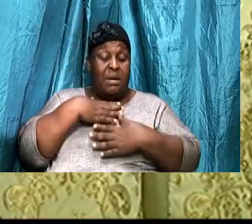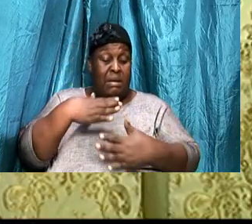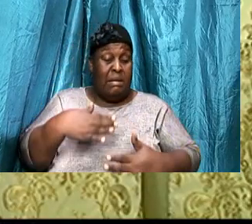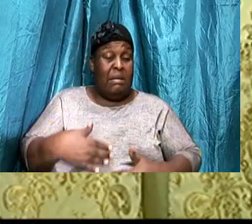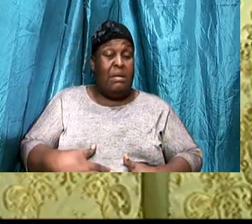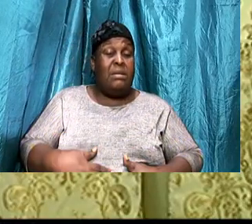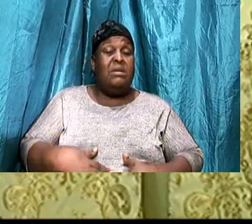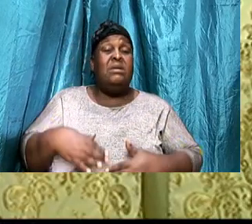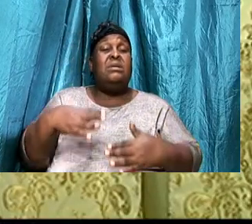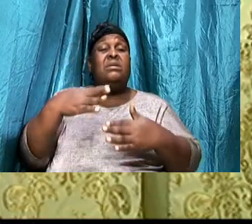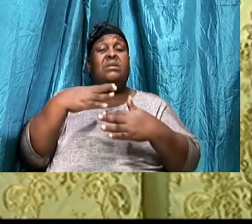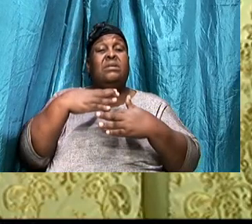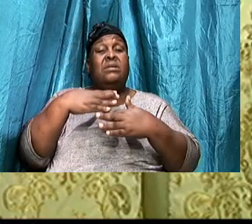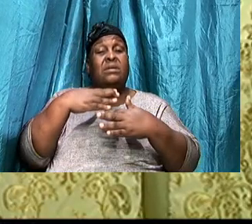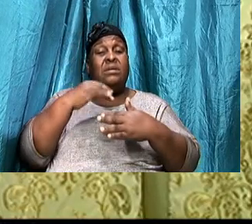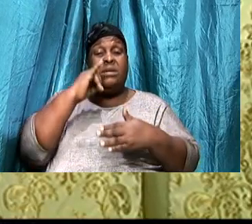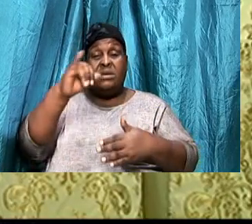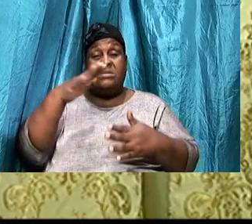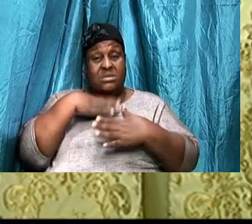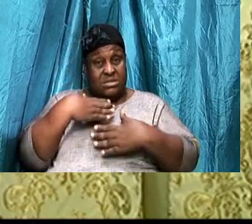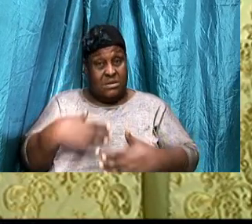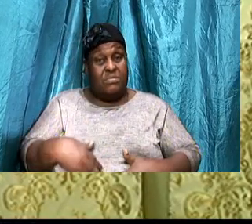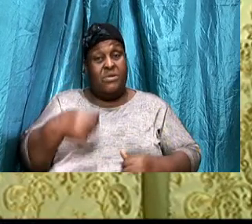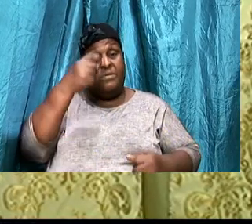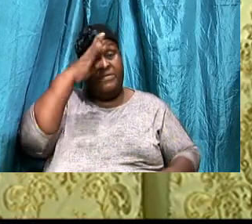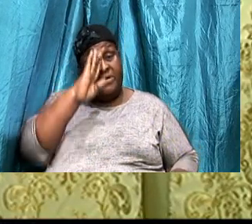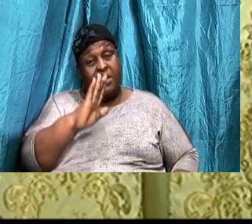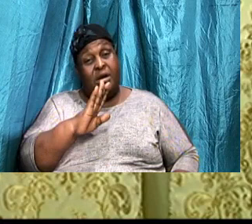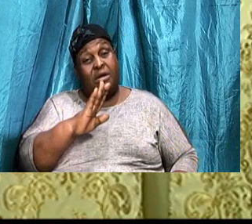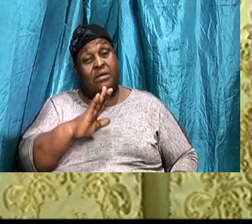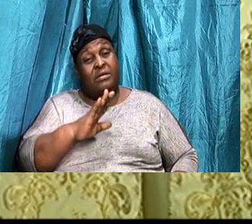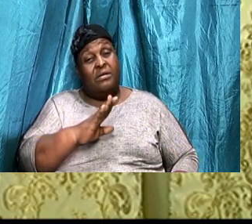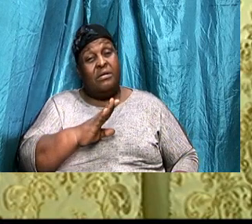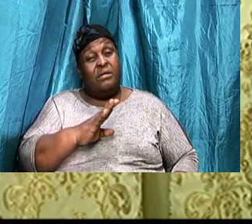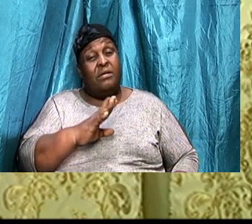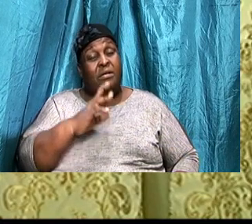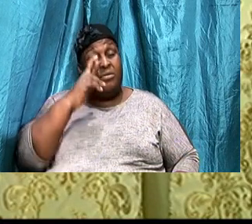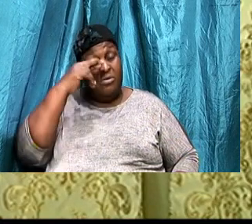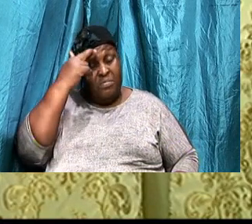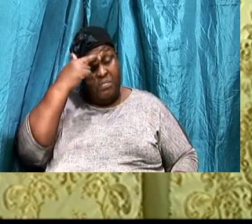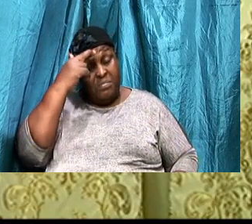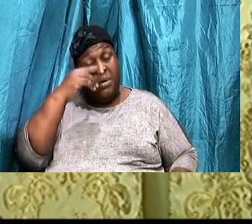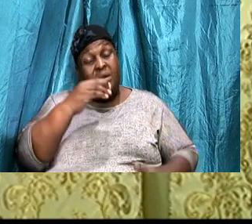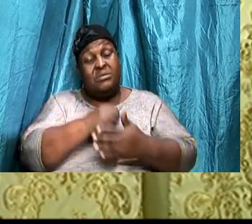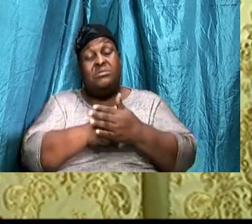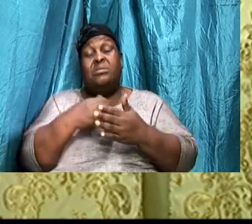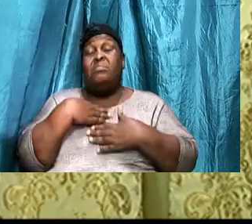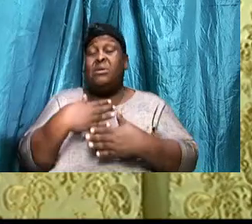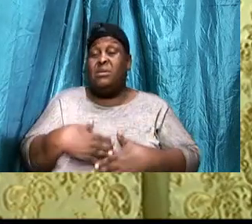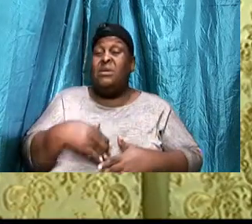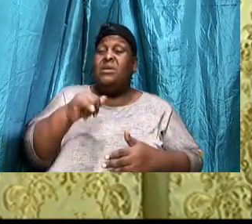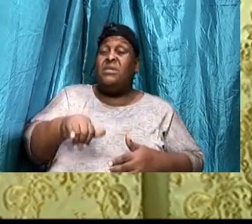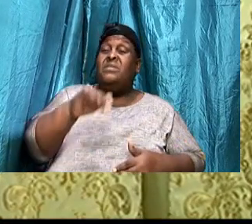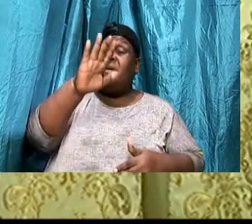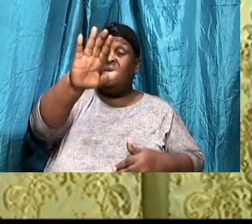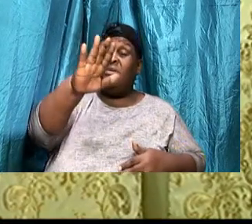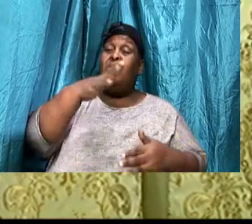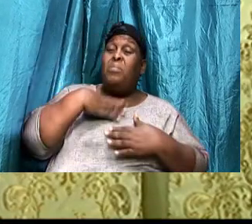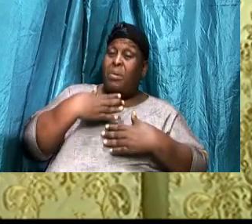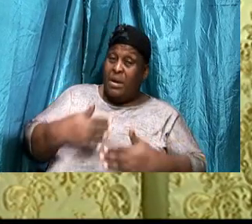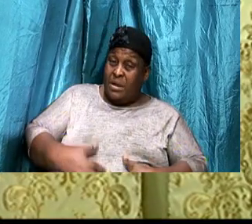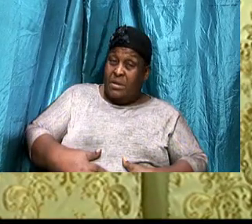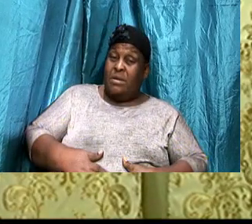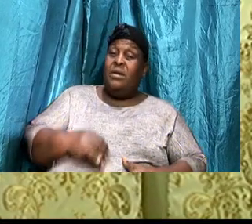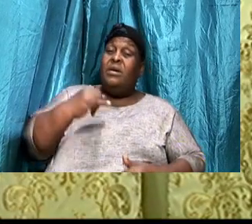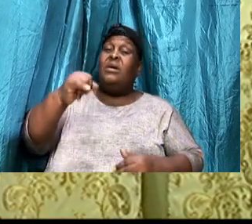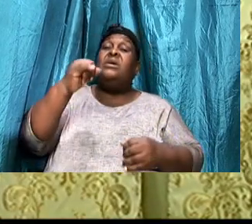This opportunity, Holy ghost, To remind somebody, Jesus, That your body, Is the temple,